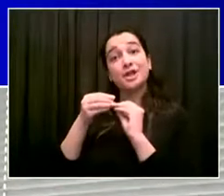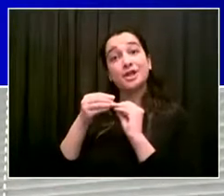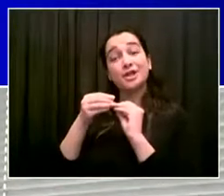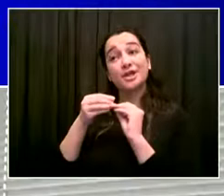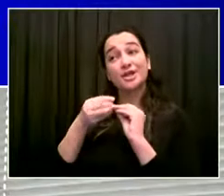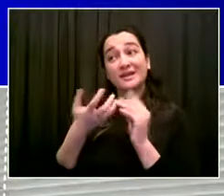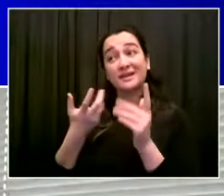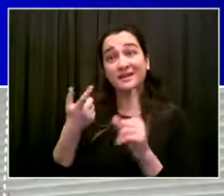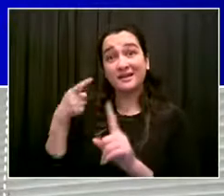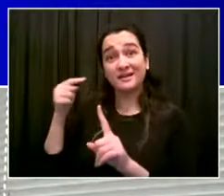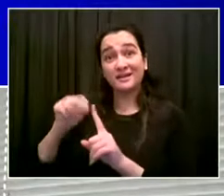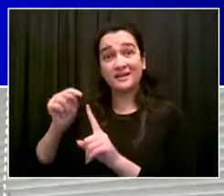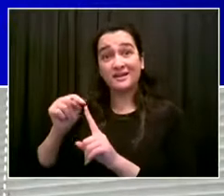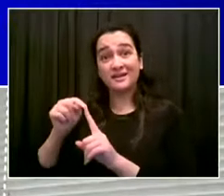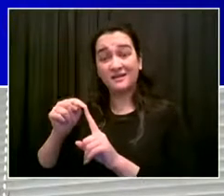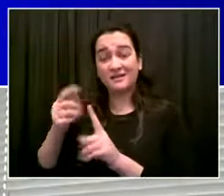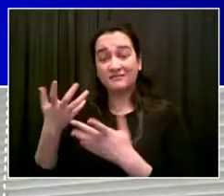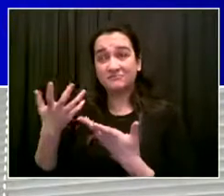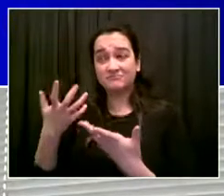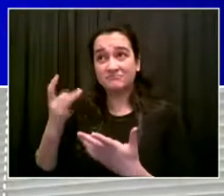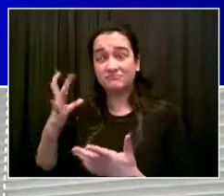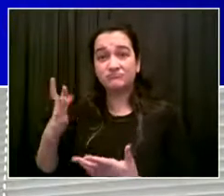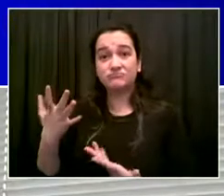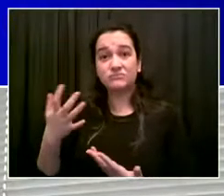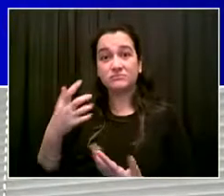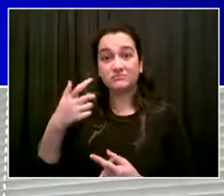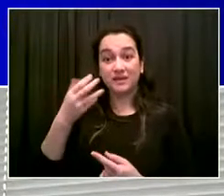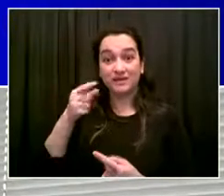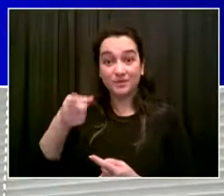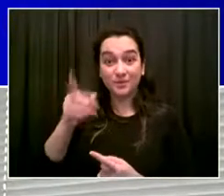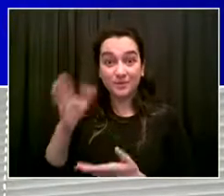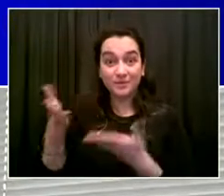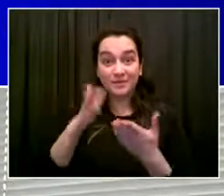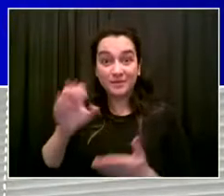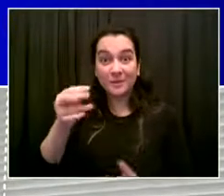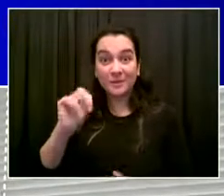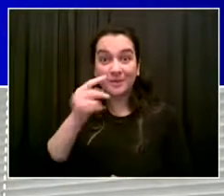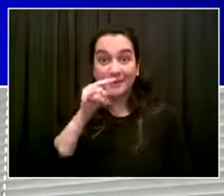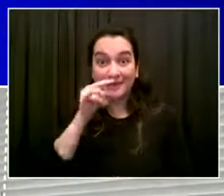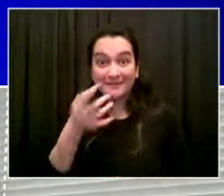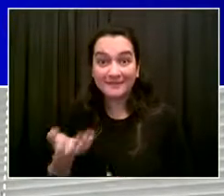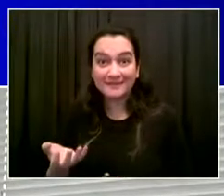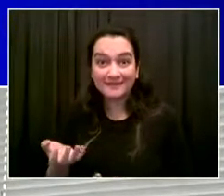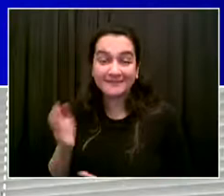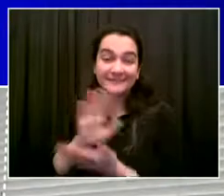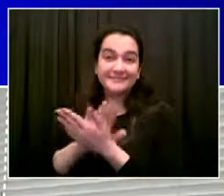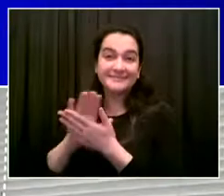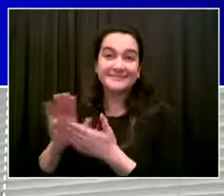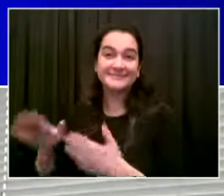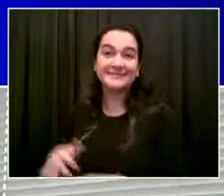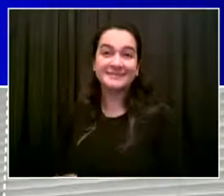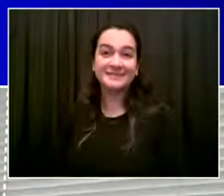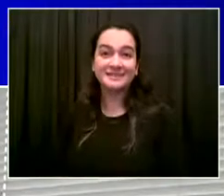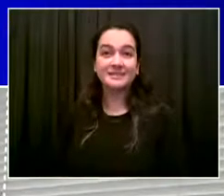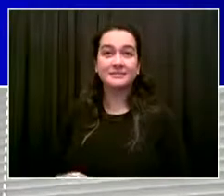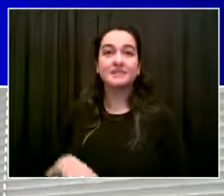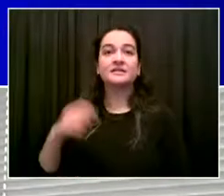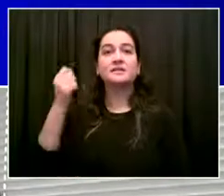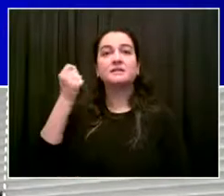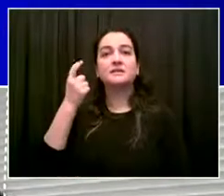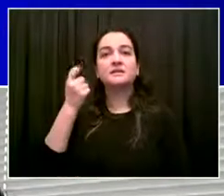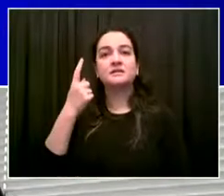said a really important thing there about we need everyone's help to make this come alive over these next six months. You will remember,